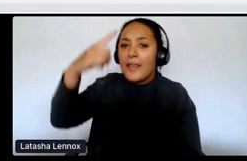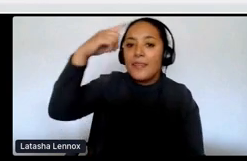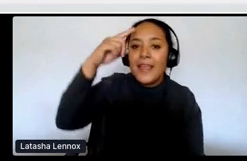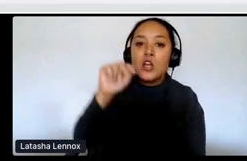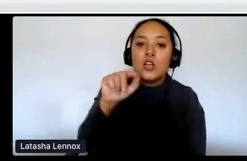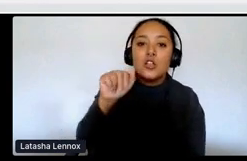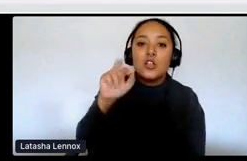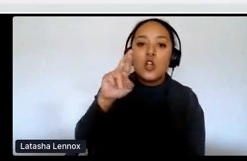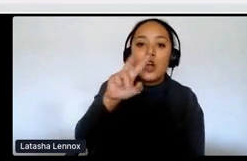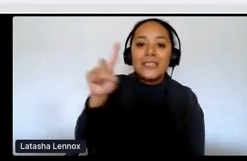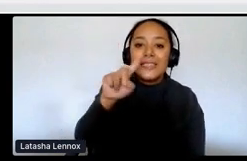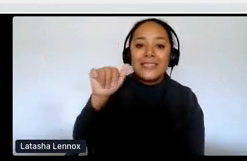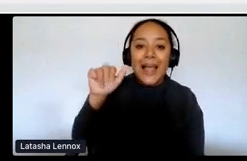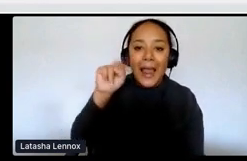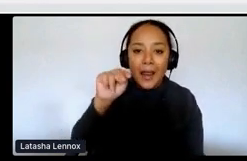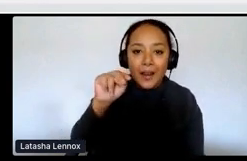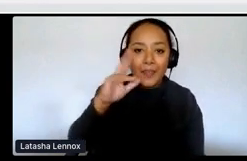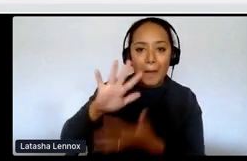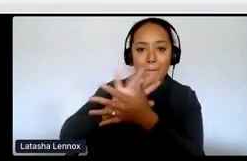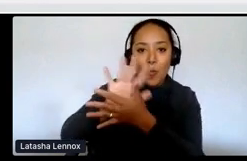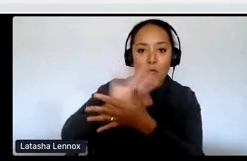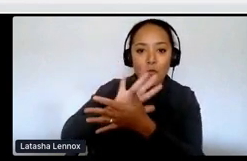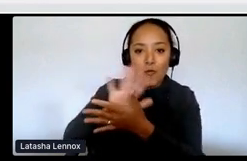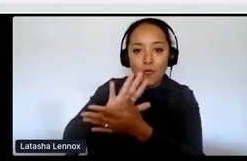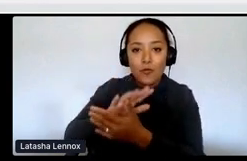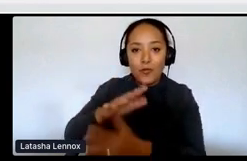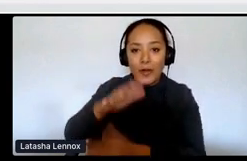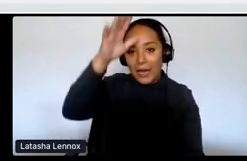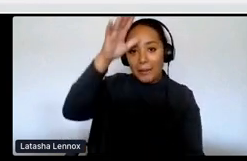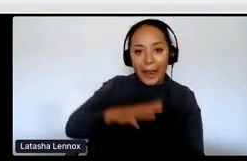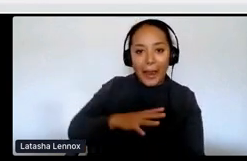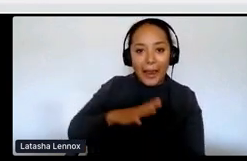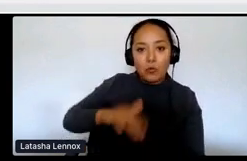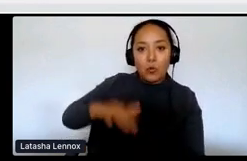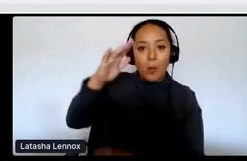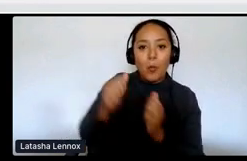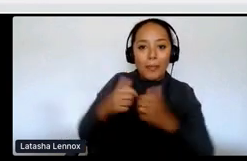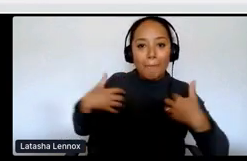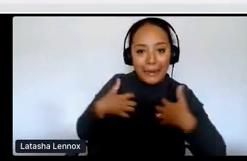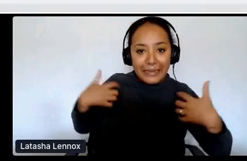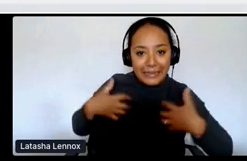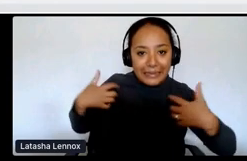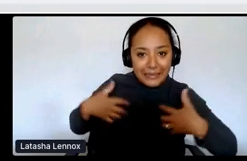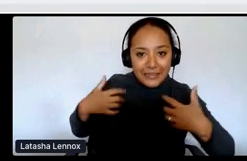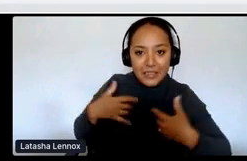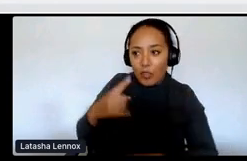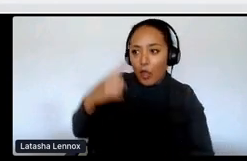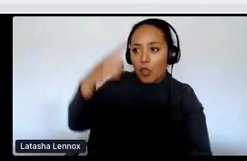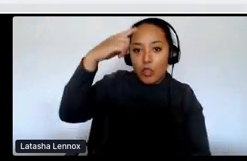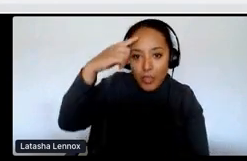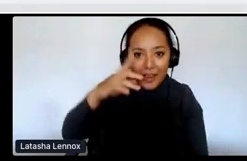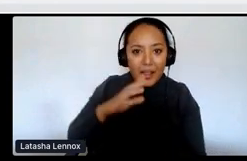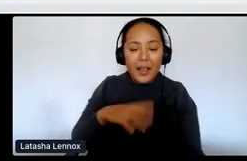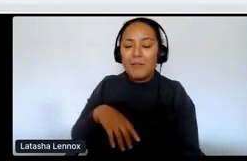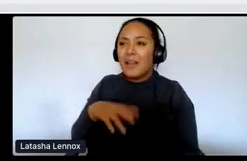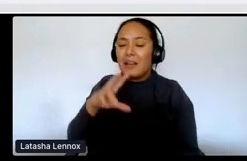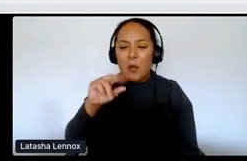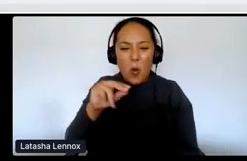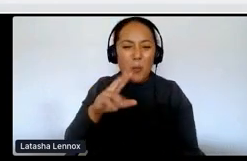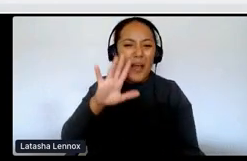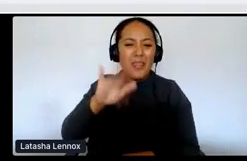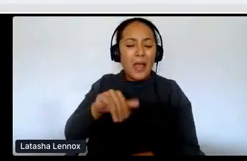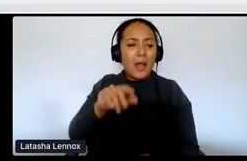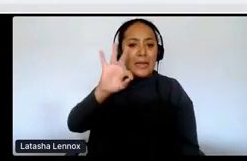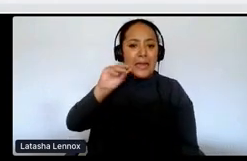that was kind of the extent of people's knowledge of what the tar sands was. Um, they were just calling it the rigs in the nineties.